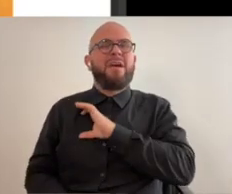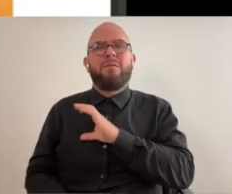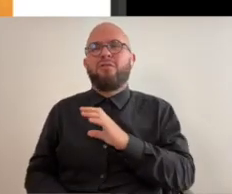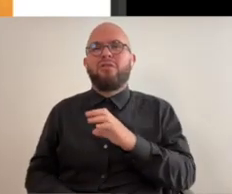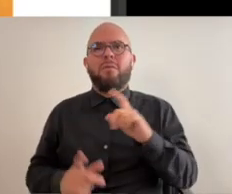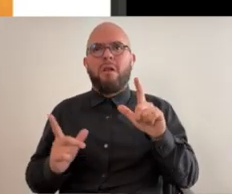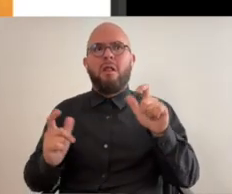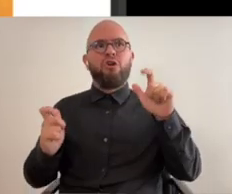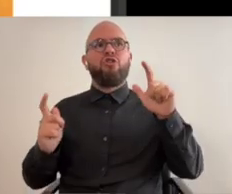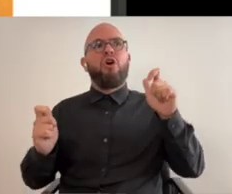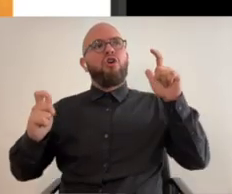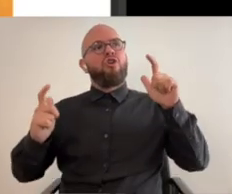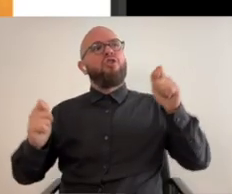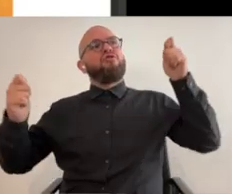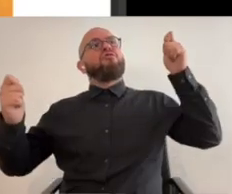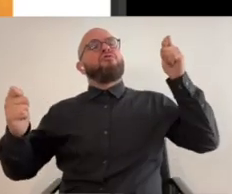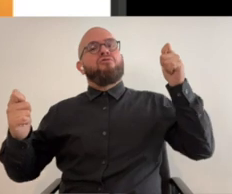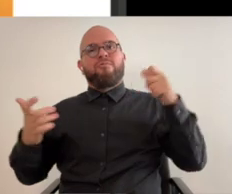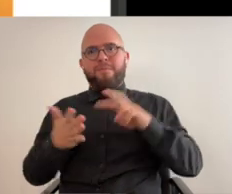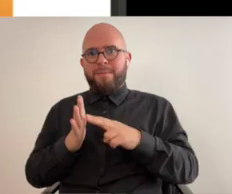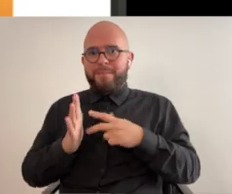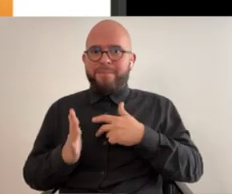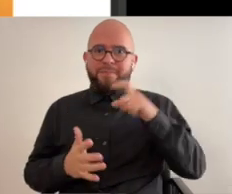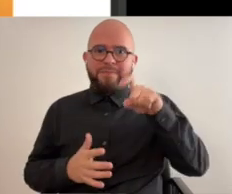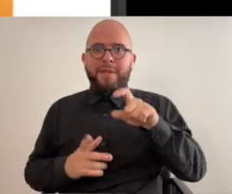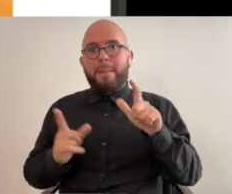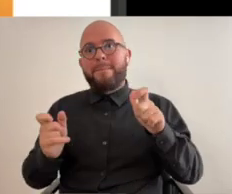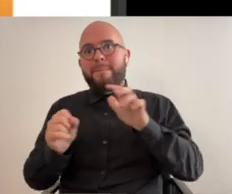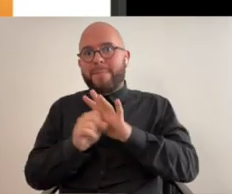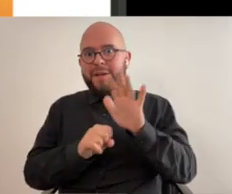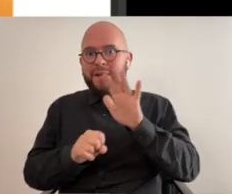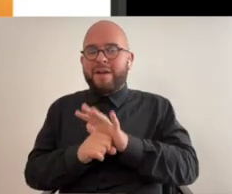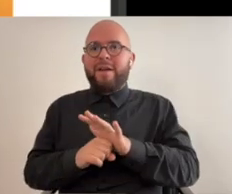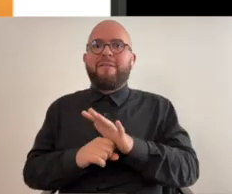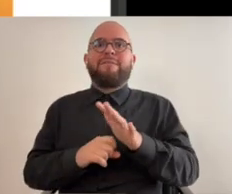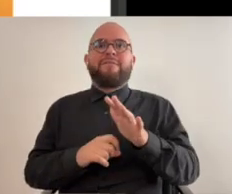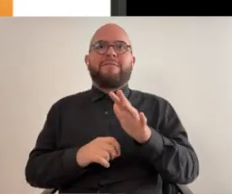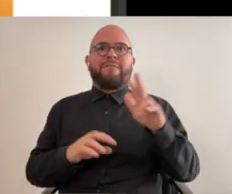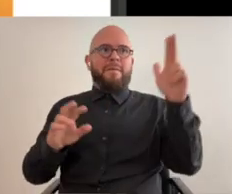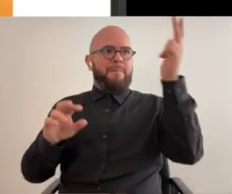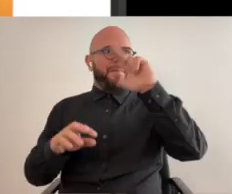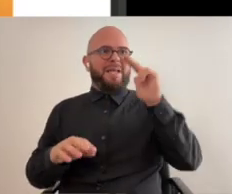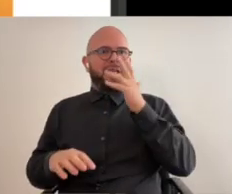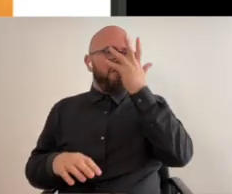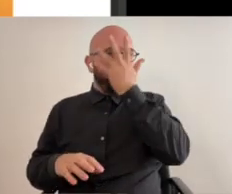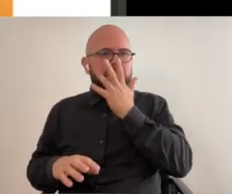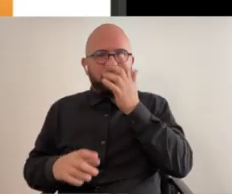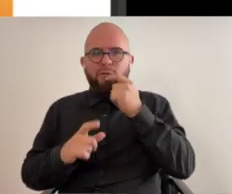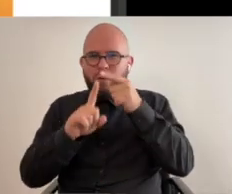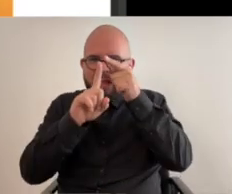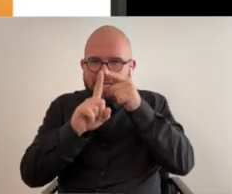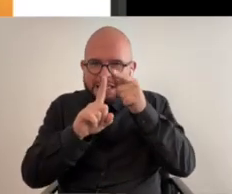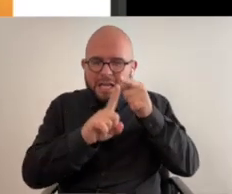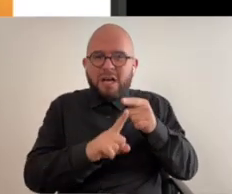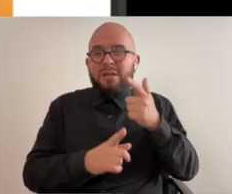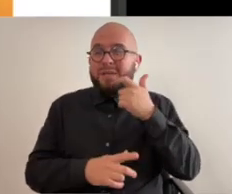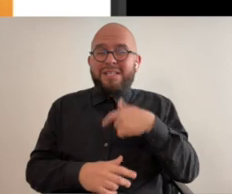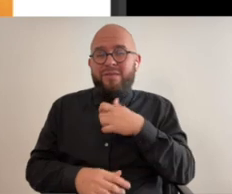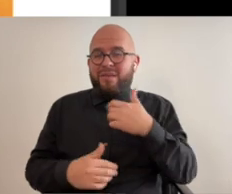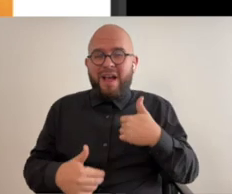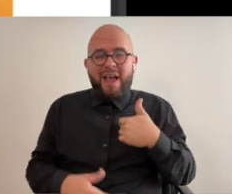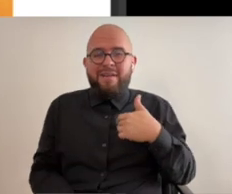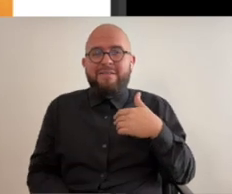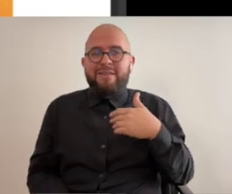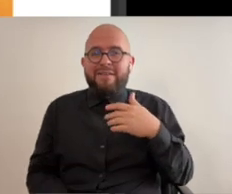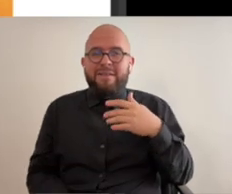painting the characters kept getting larger and larger and larger and so i had to have a big enough painting to catch the